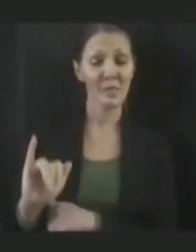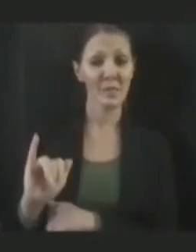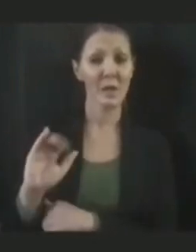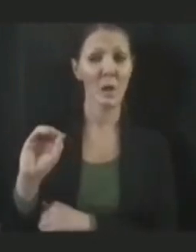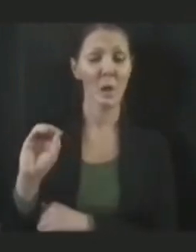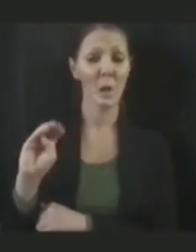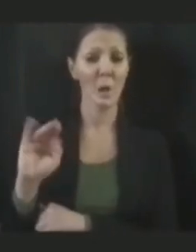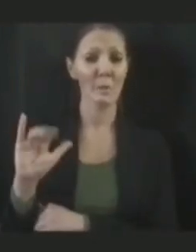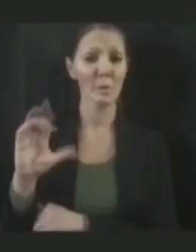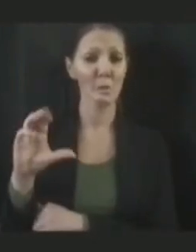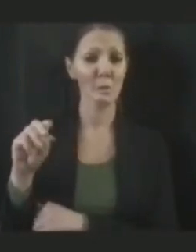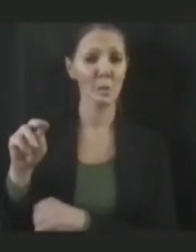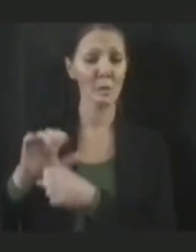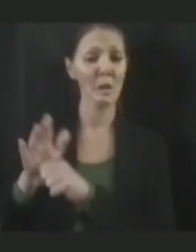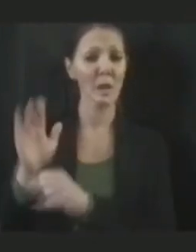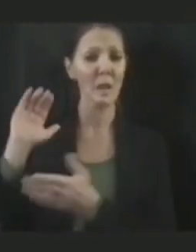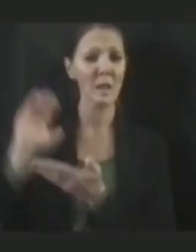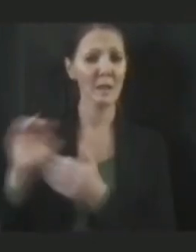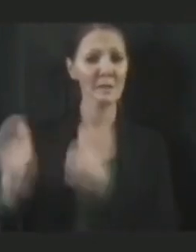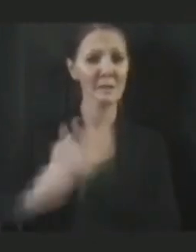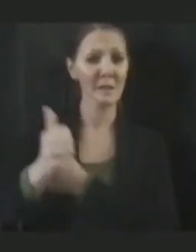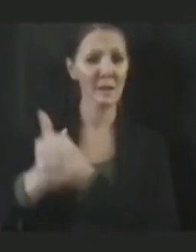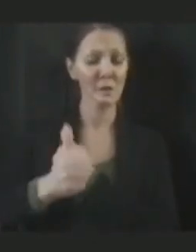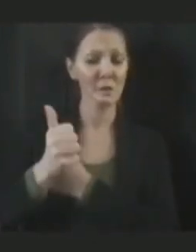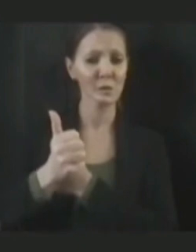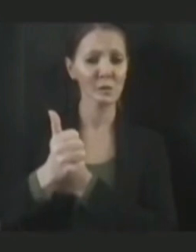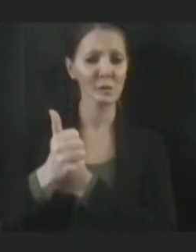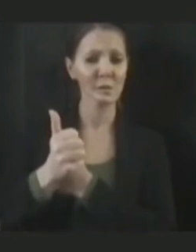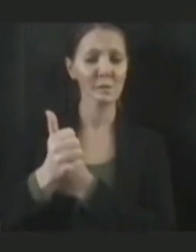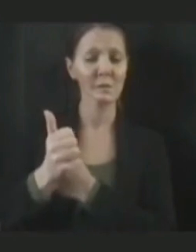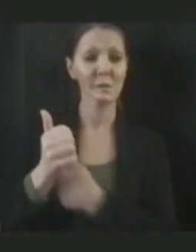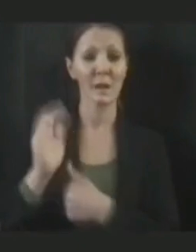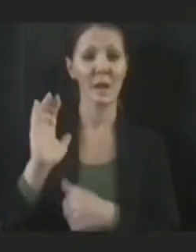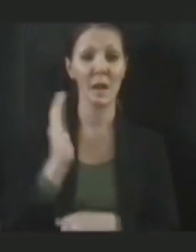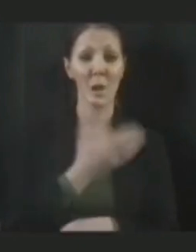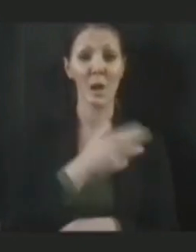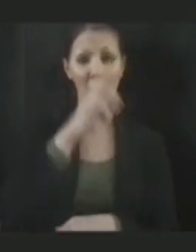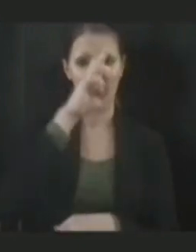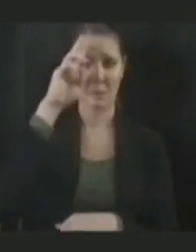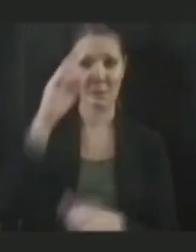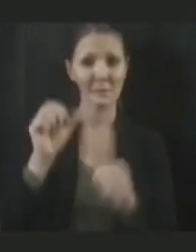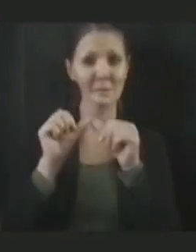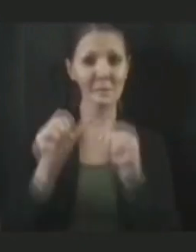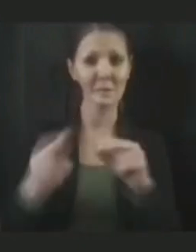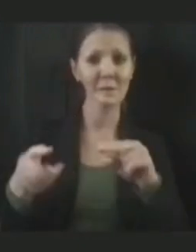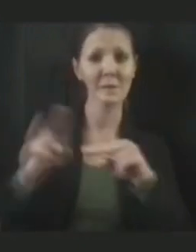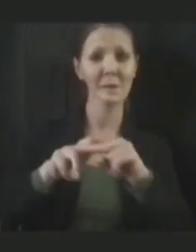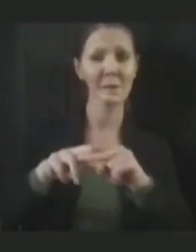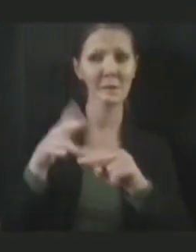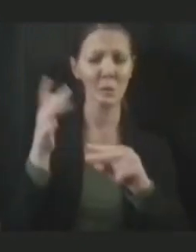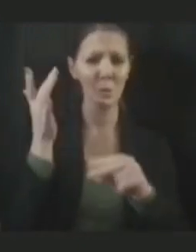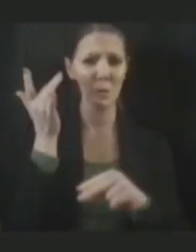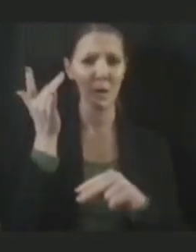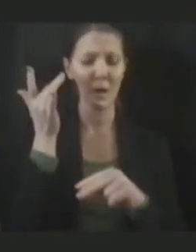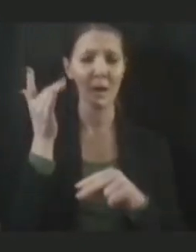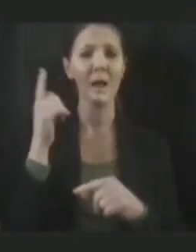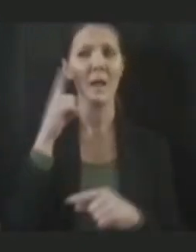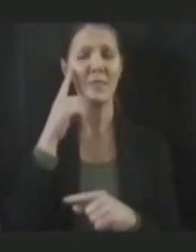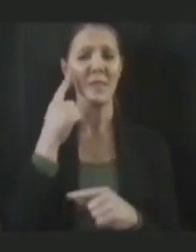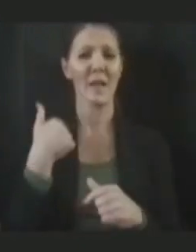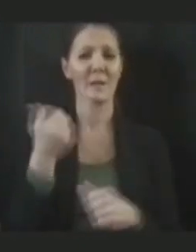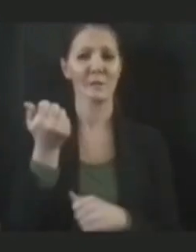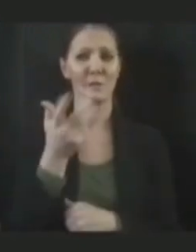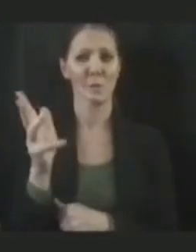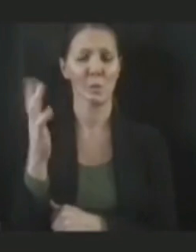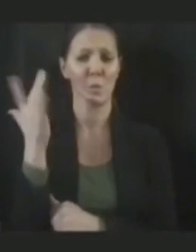dangerous. Why do we have our hospitalizations continuing to go up? I think there are a number of reasons for that.